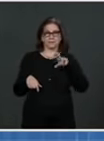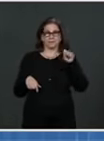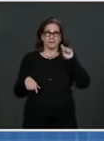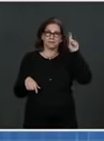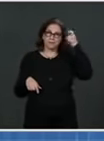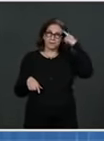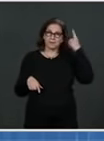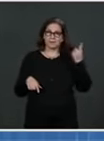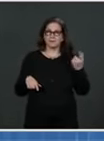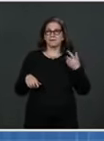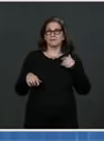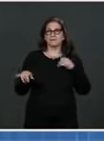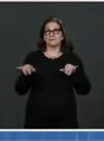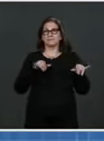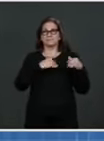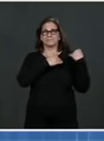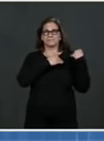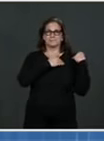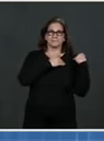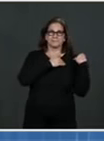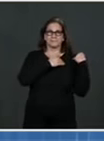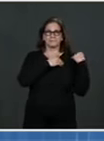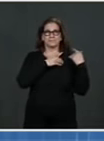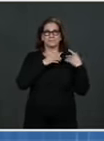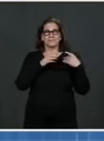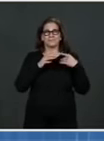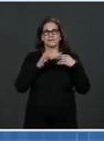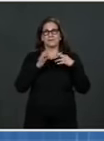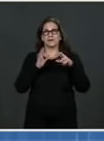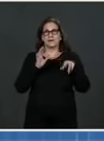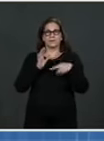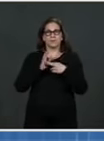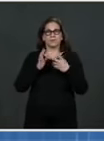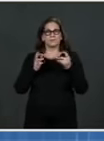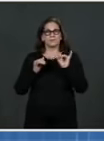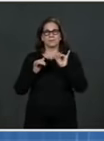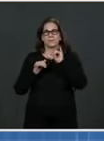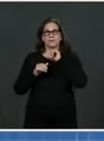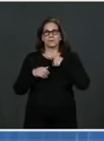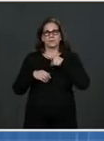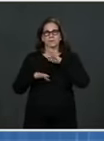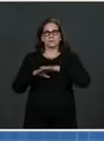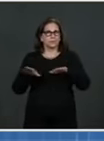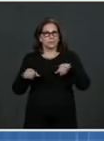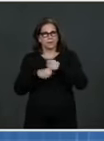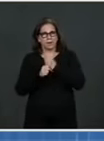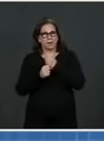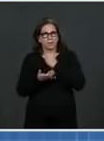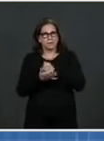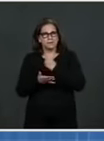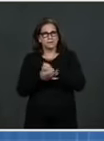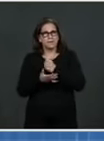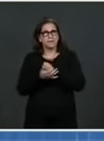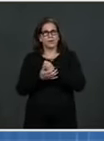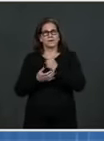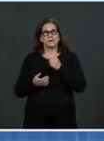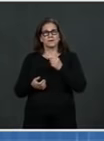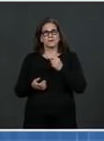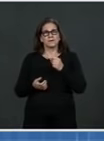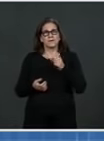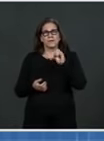create a passport, nor a place to hold the data of citizens.